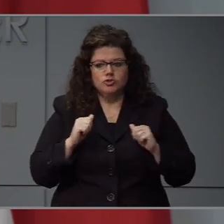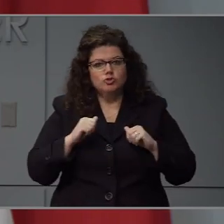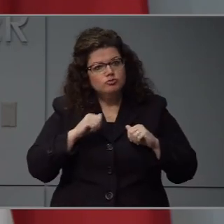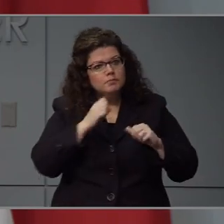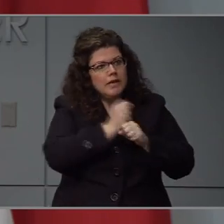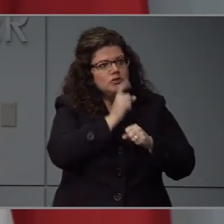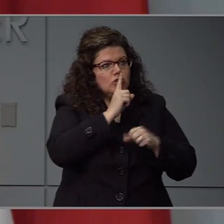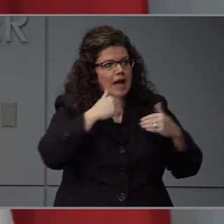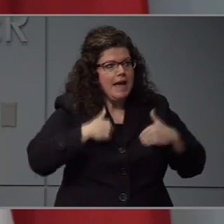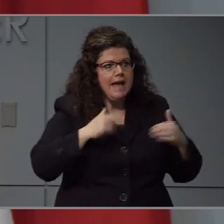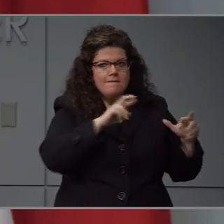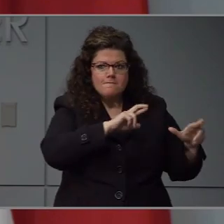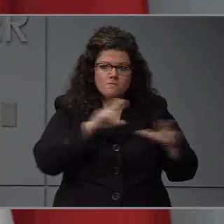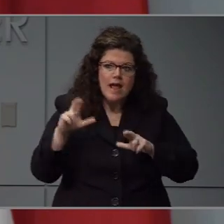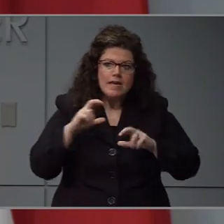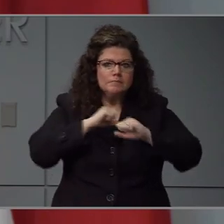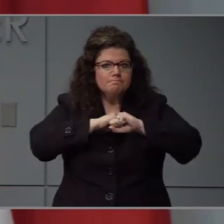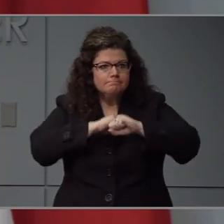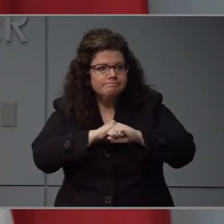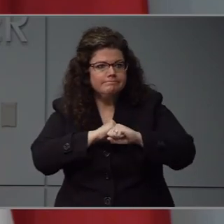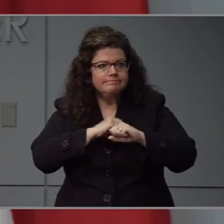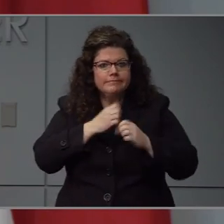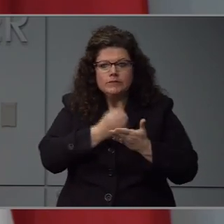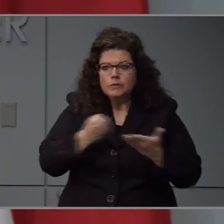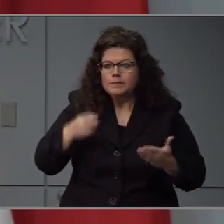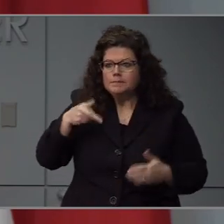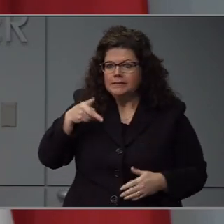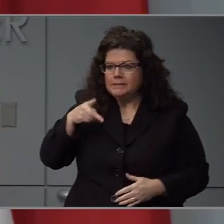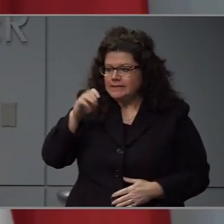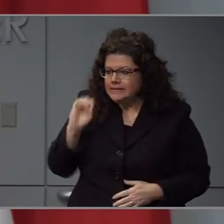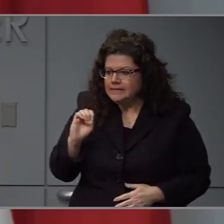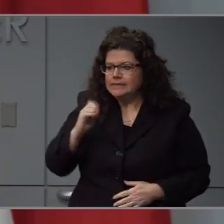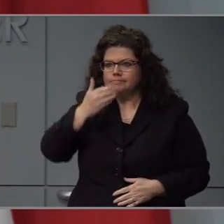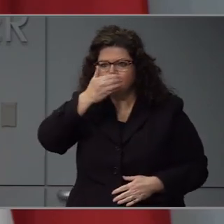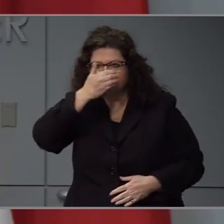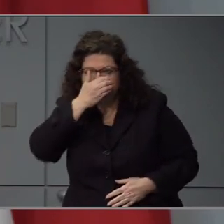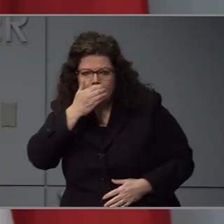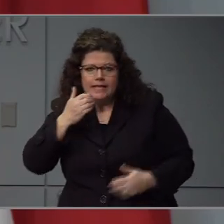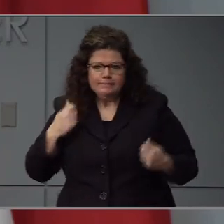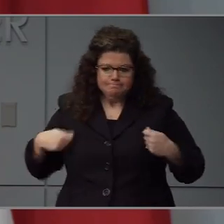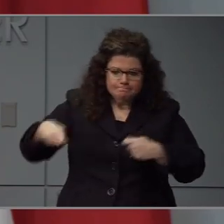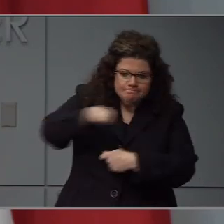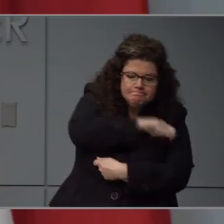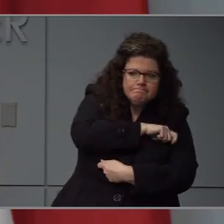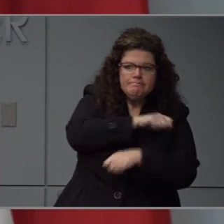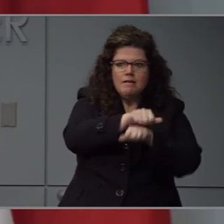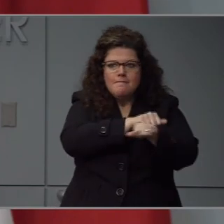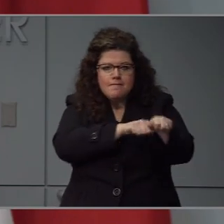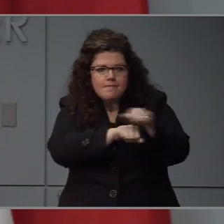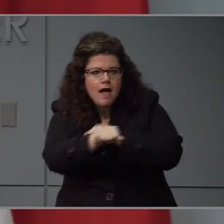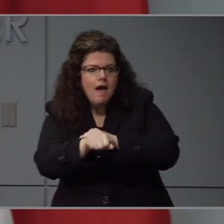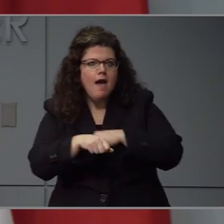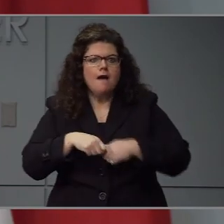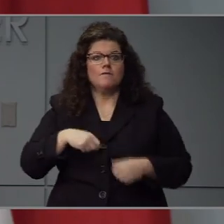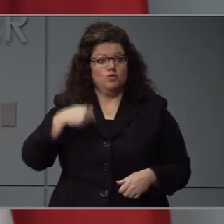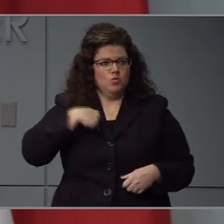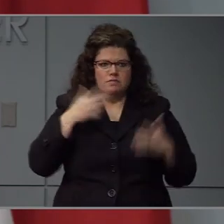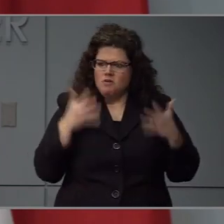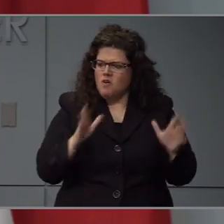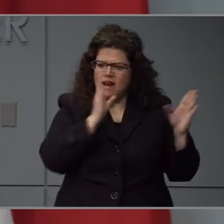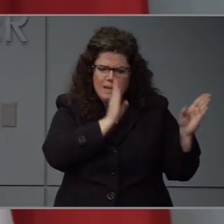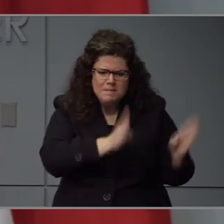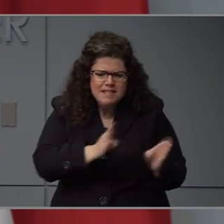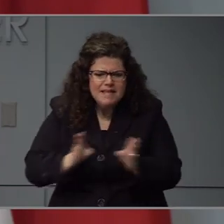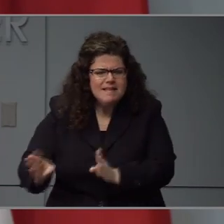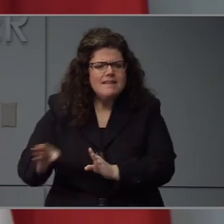We're buying protective equipment, testing supplies, planning our search for available medical beds, recruiting doctors and nurses